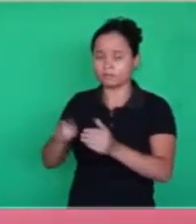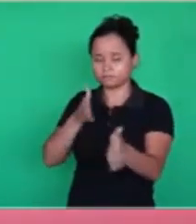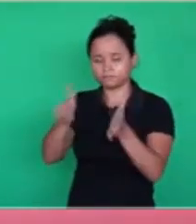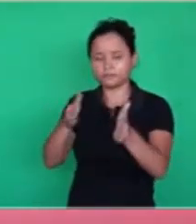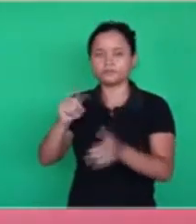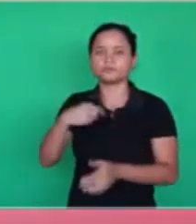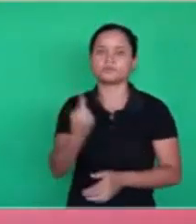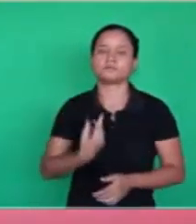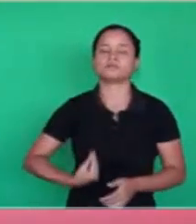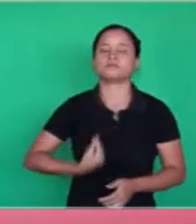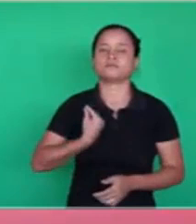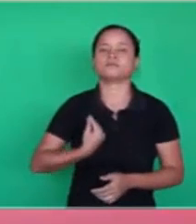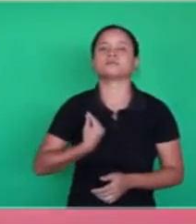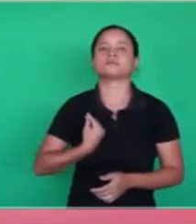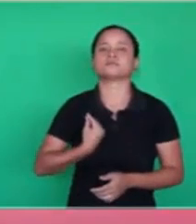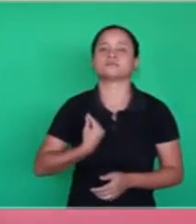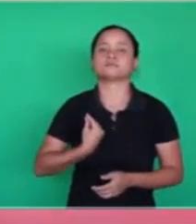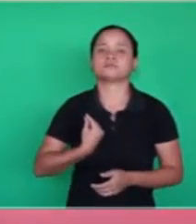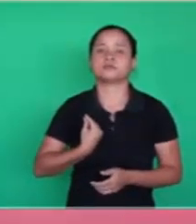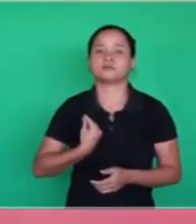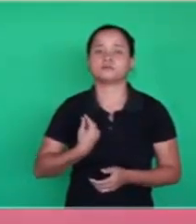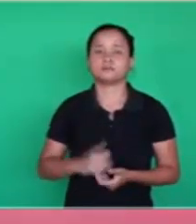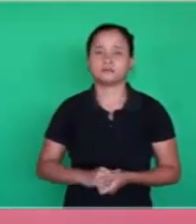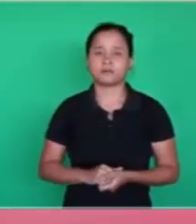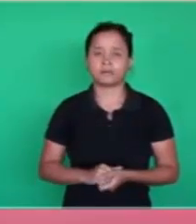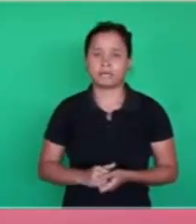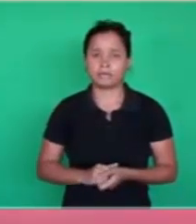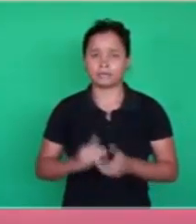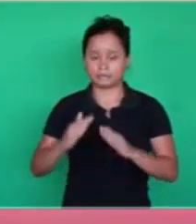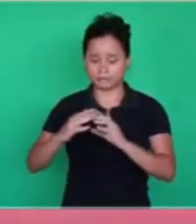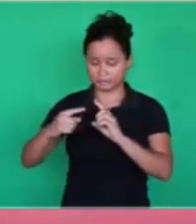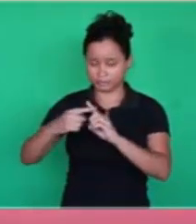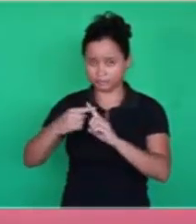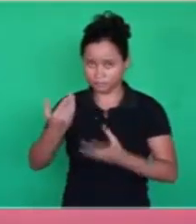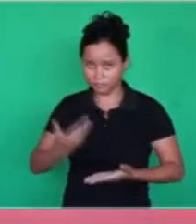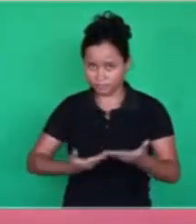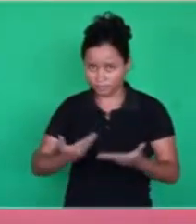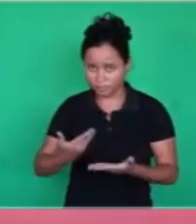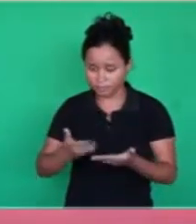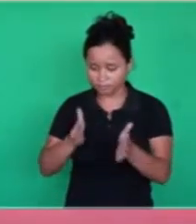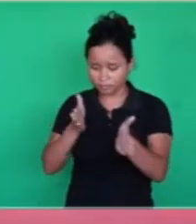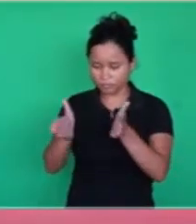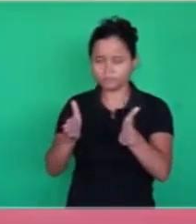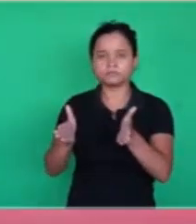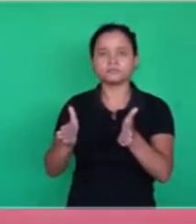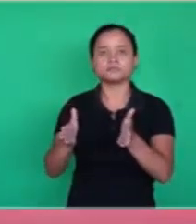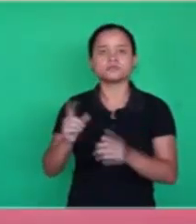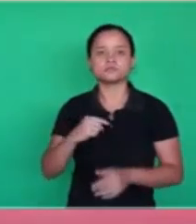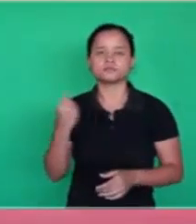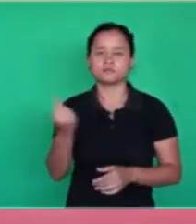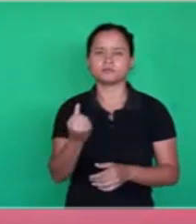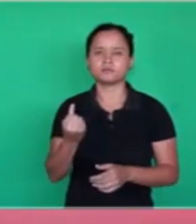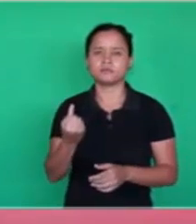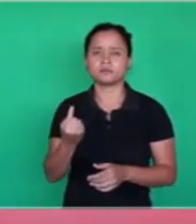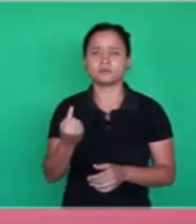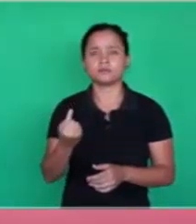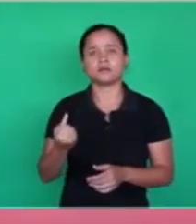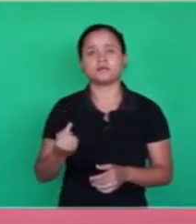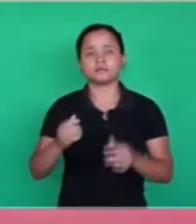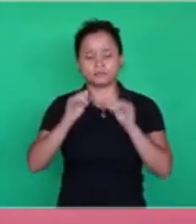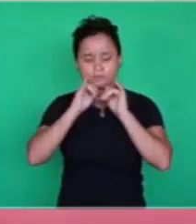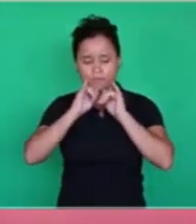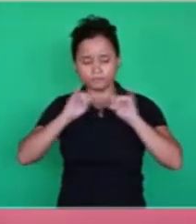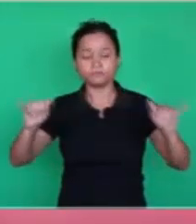now. Now, the church in our days will leave a message to the world